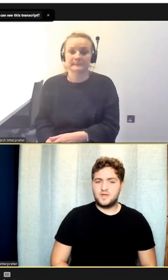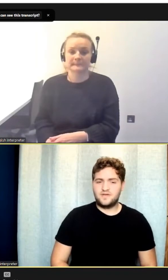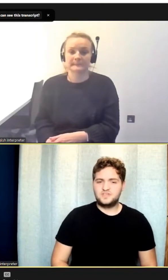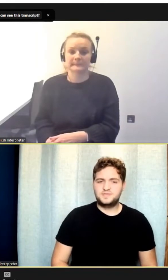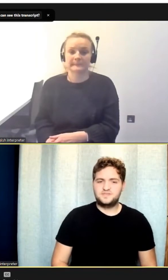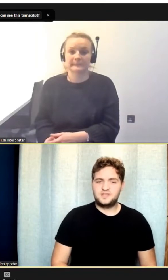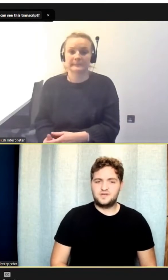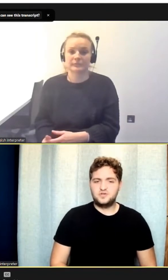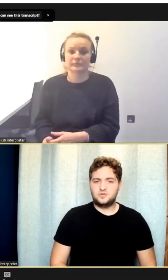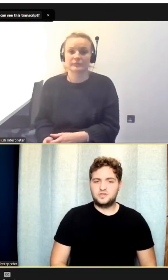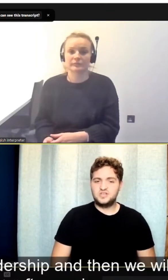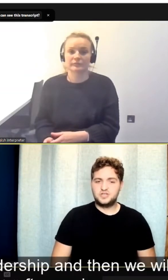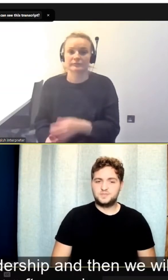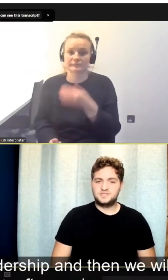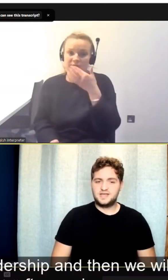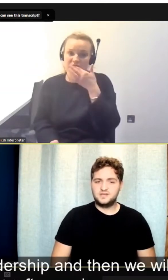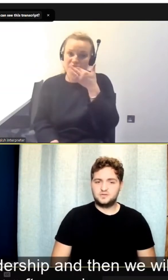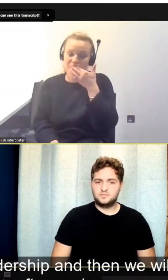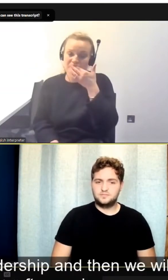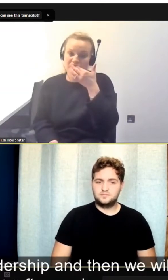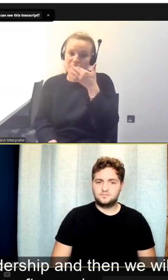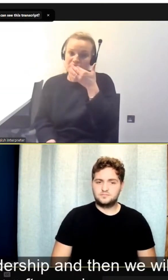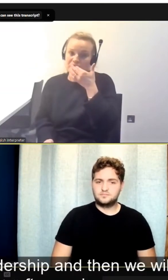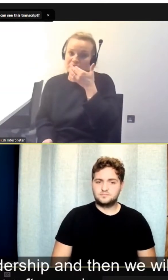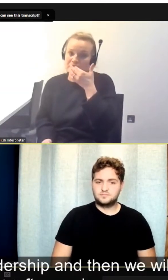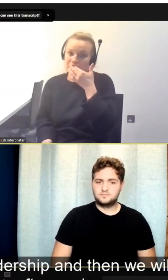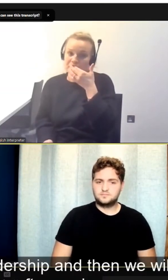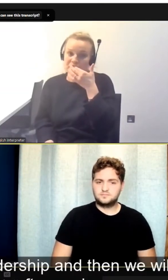So I'm very specific around your leadership style.